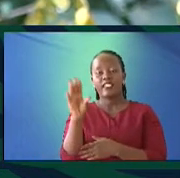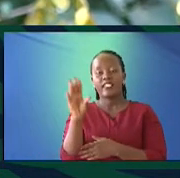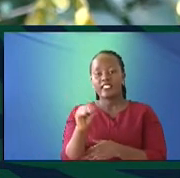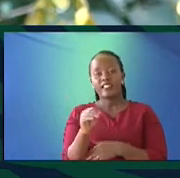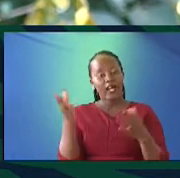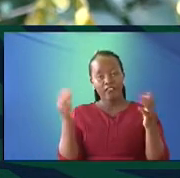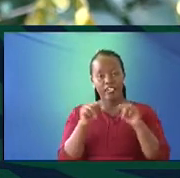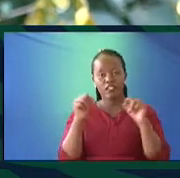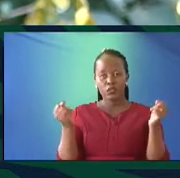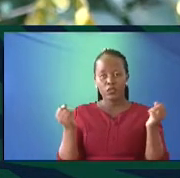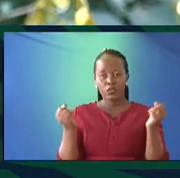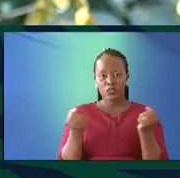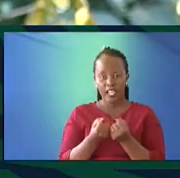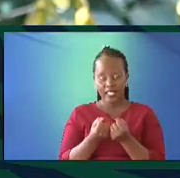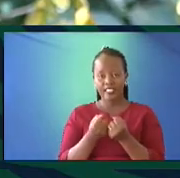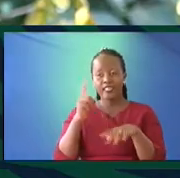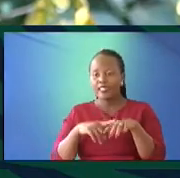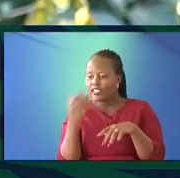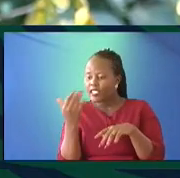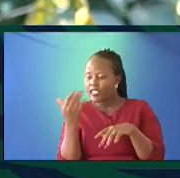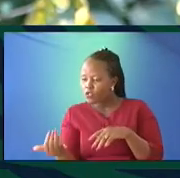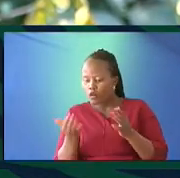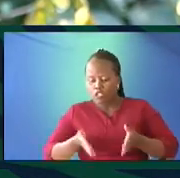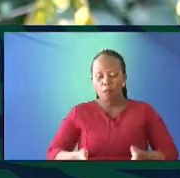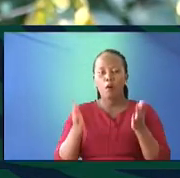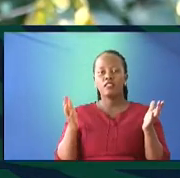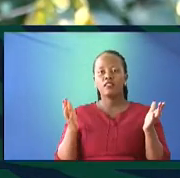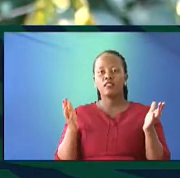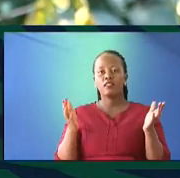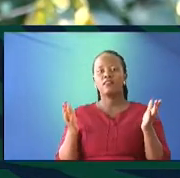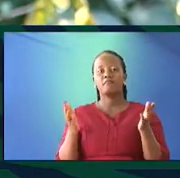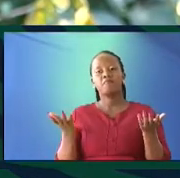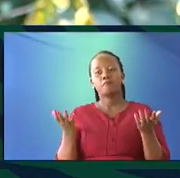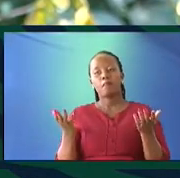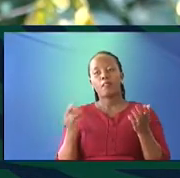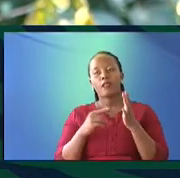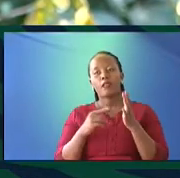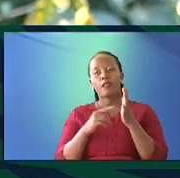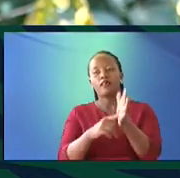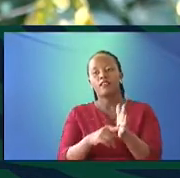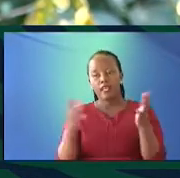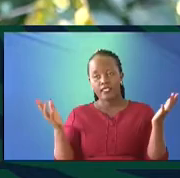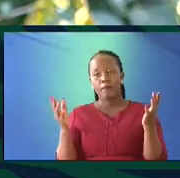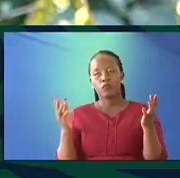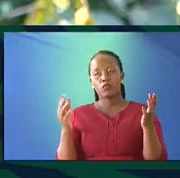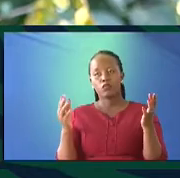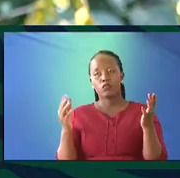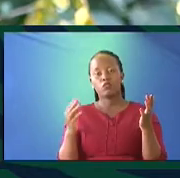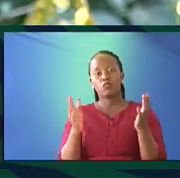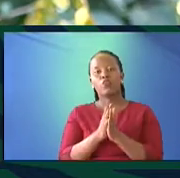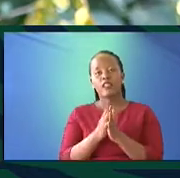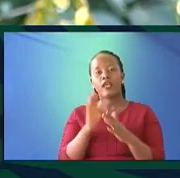in African society, when a child is born, let me give the example of among the age